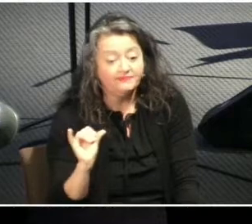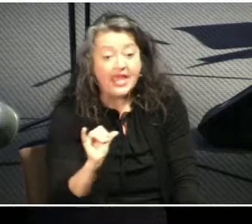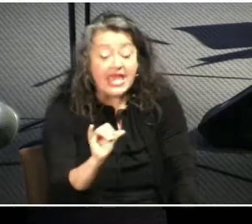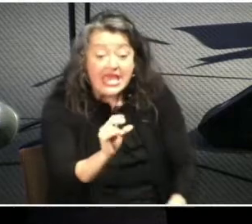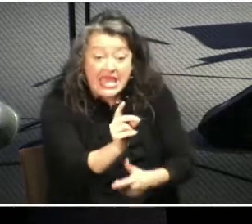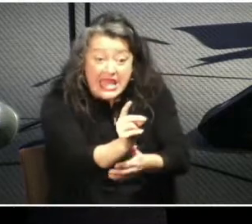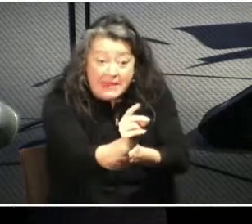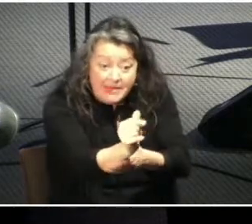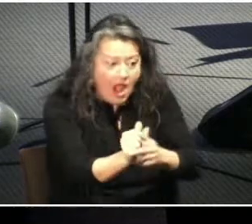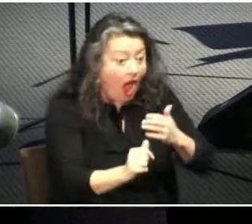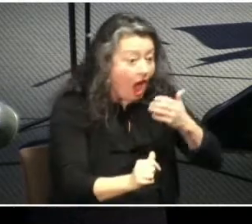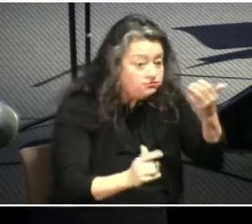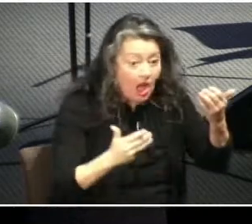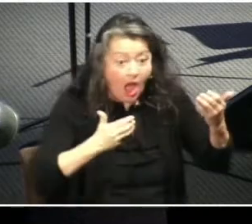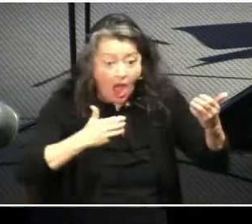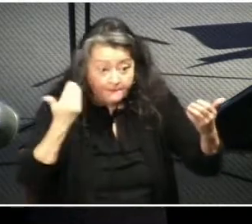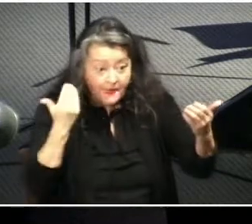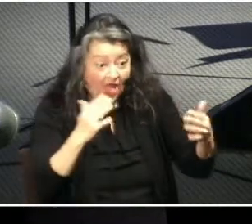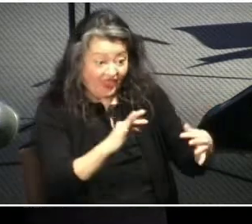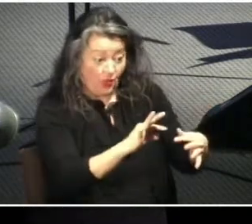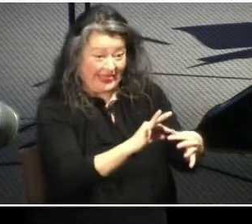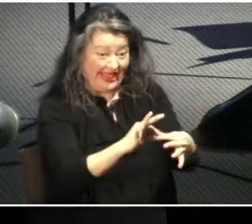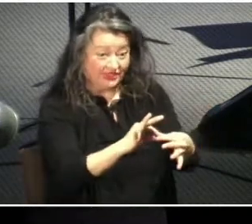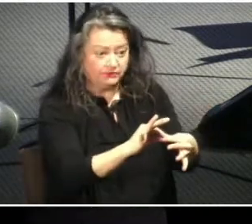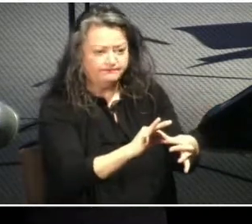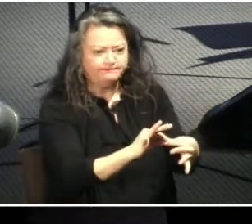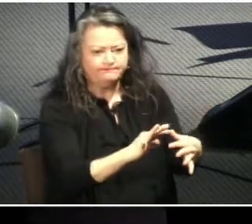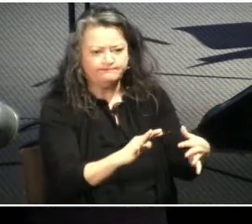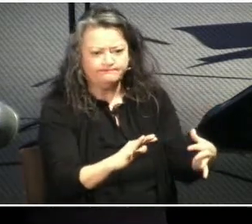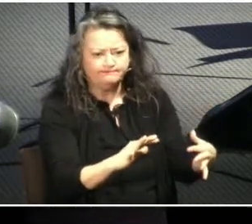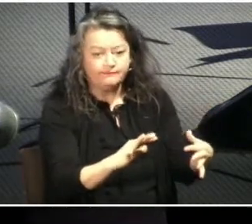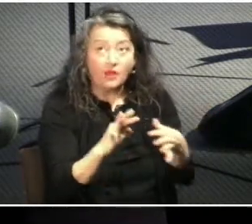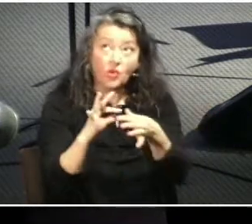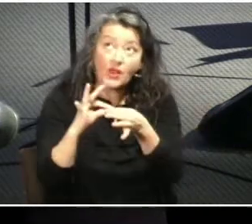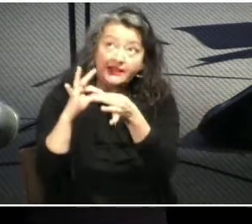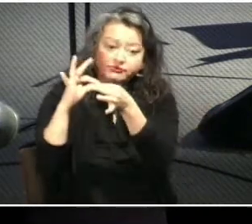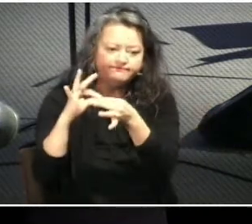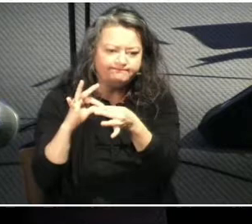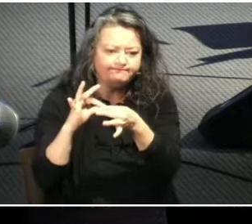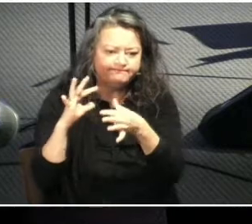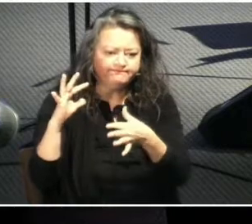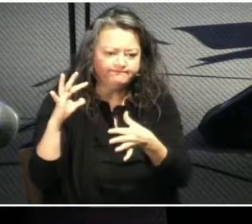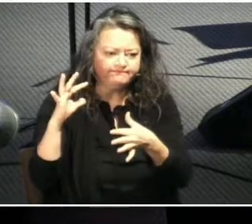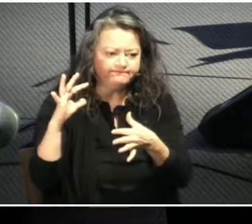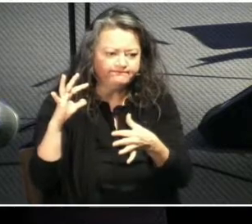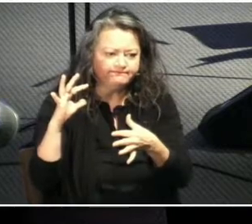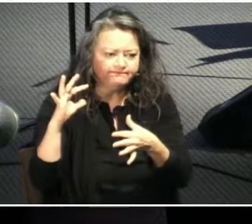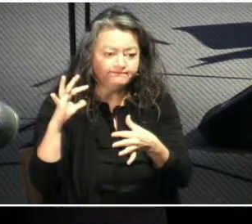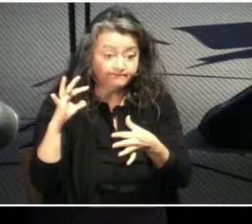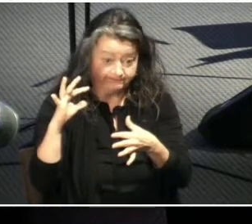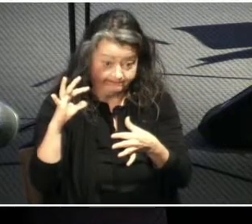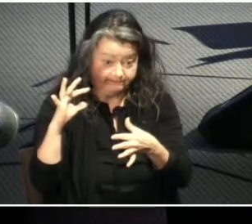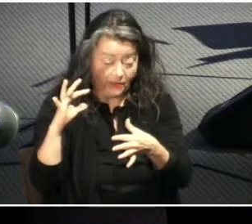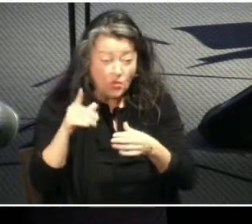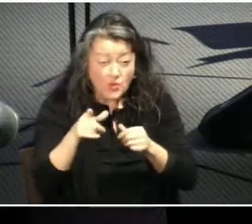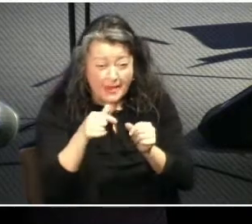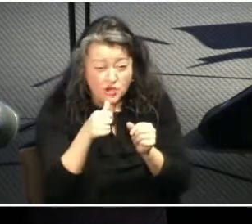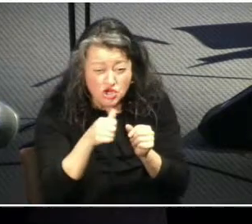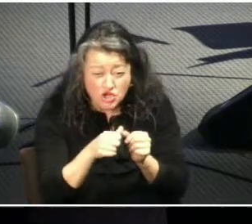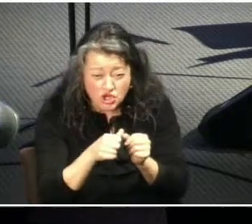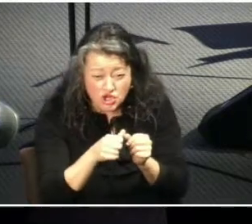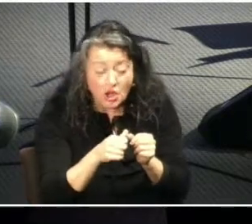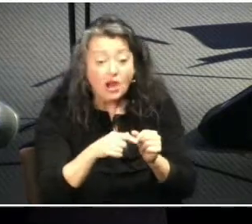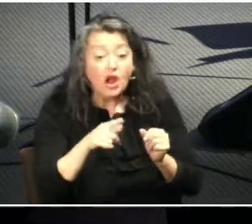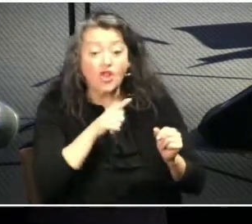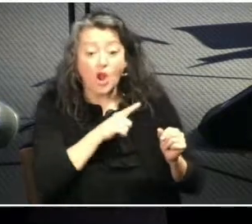god and each other experiences fracture the lord comes along to meet them and they hide